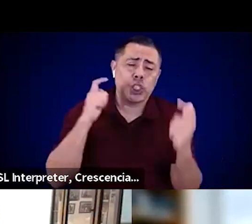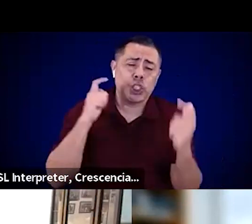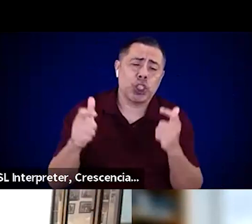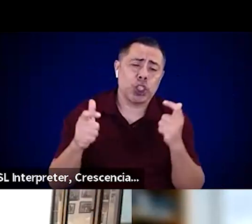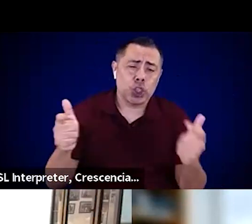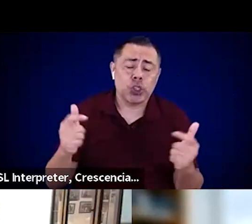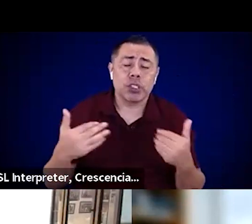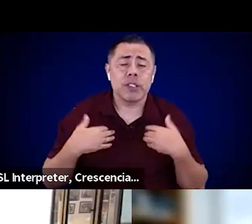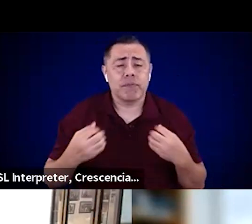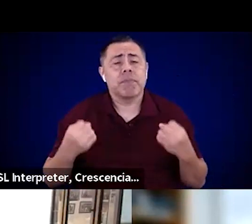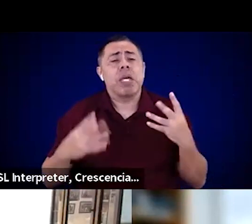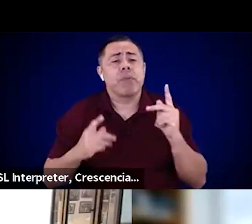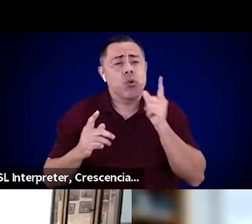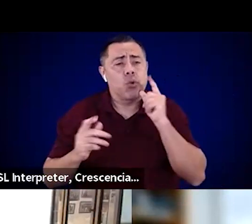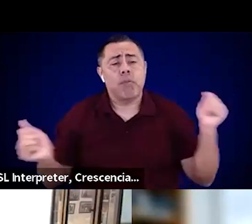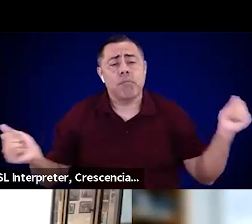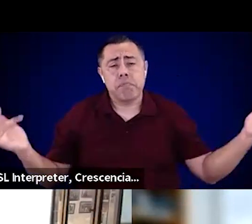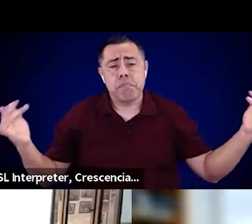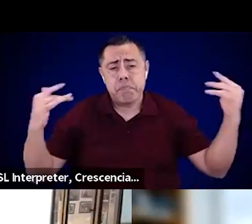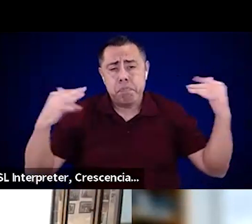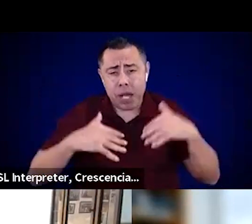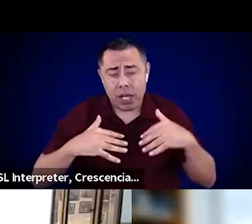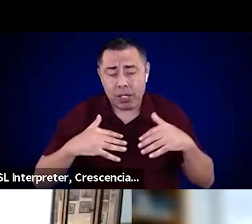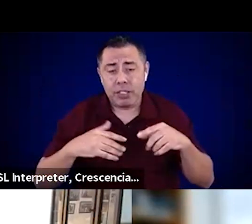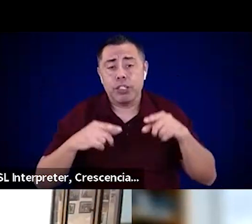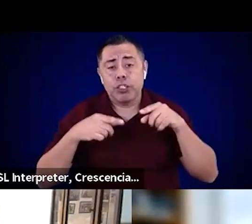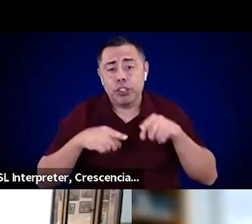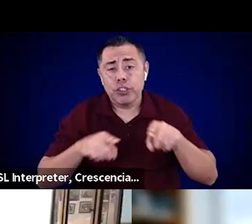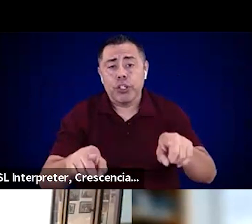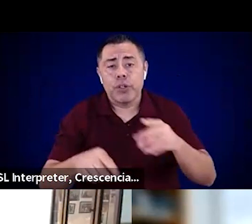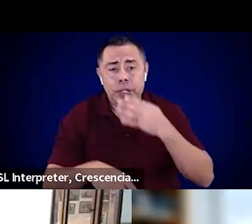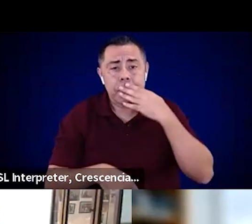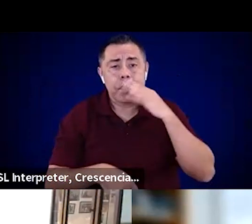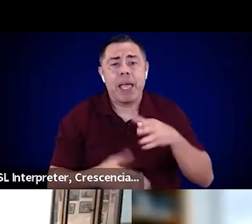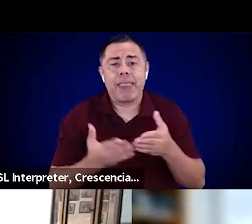LA County when bad things happen in their jurisdictions.